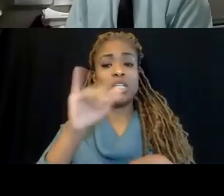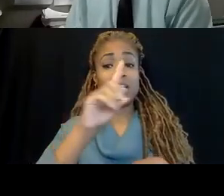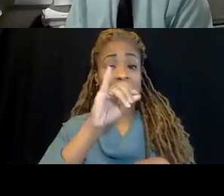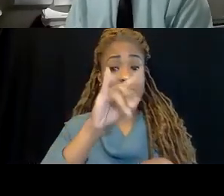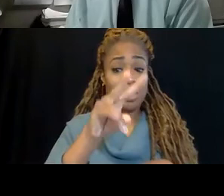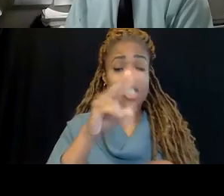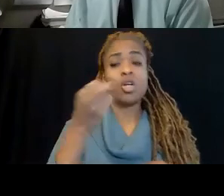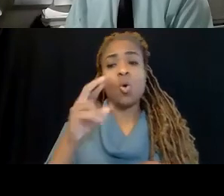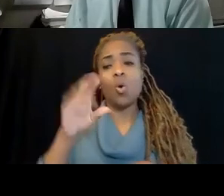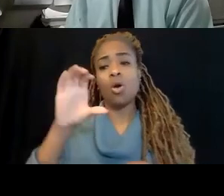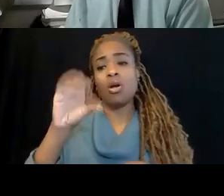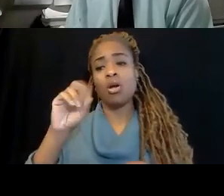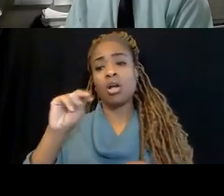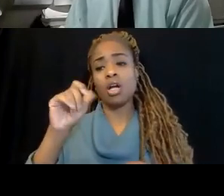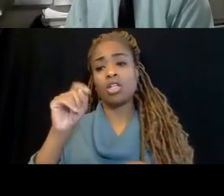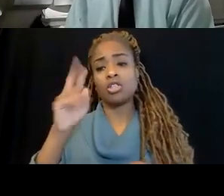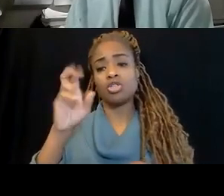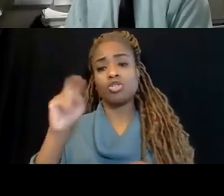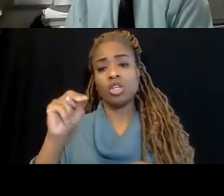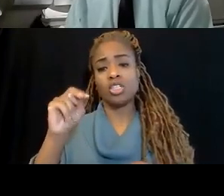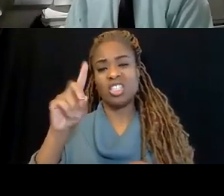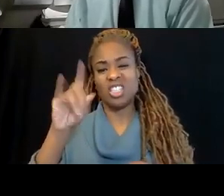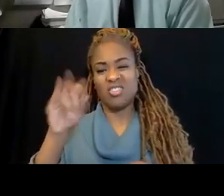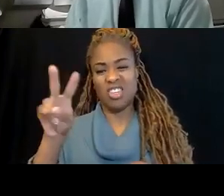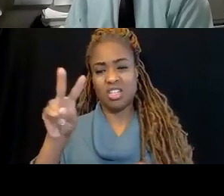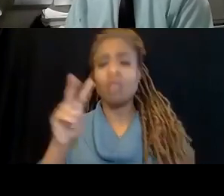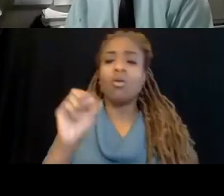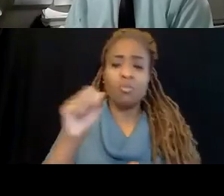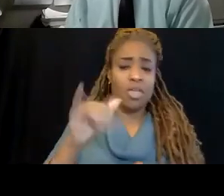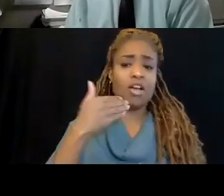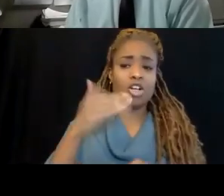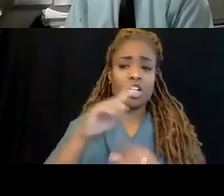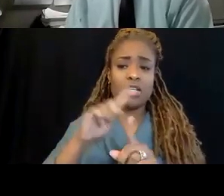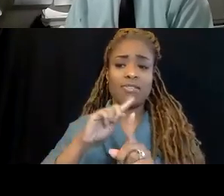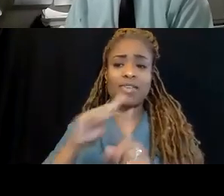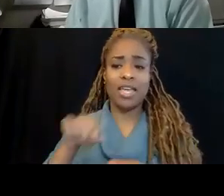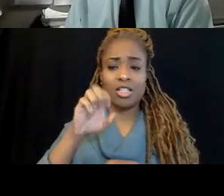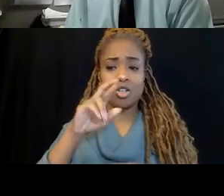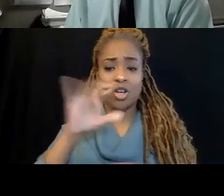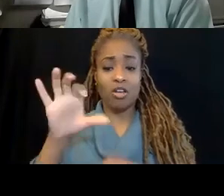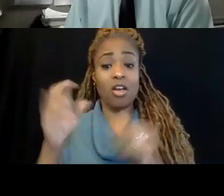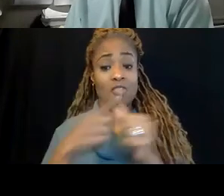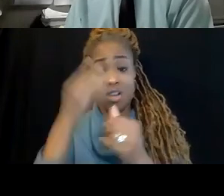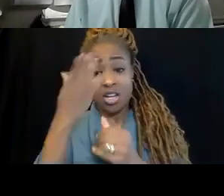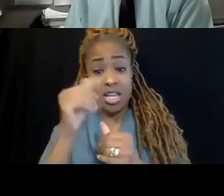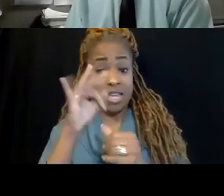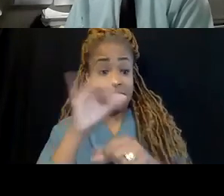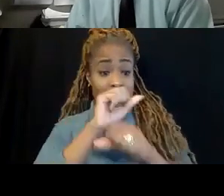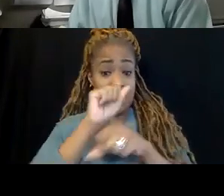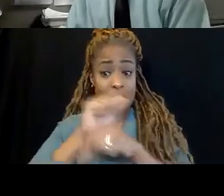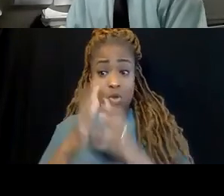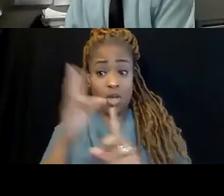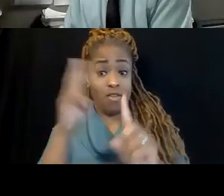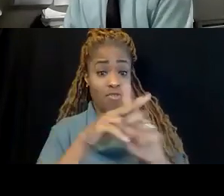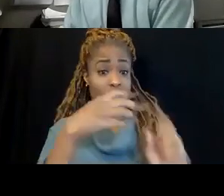Yeah, that's a good answer, Eric. And first, let me let you know that if an employee files a complaint, they can